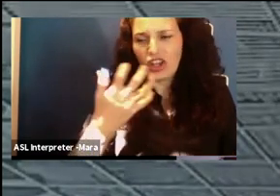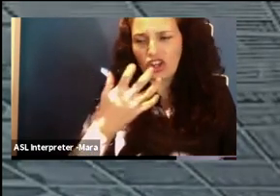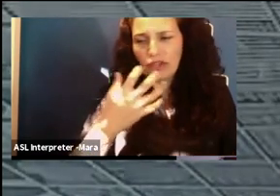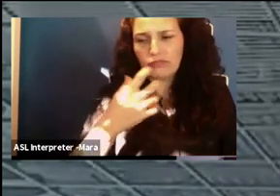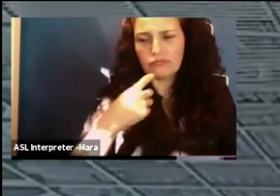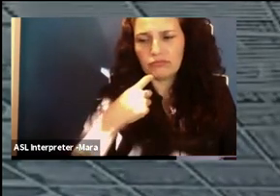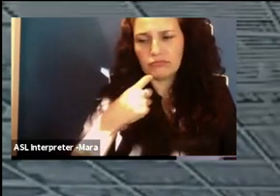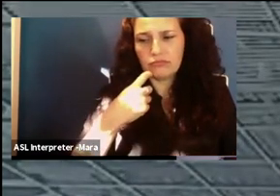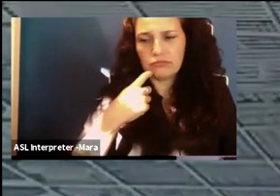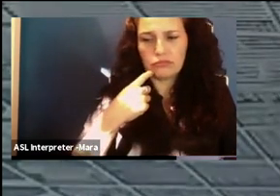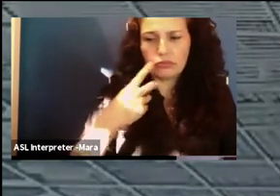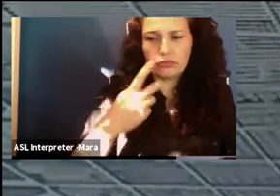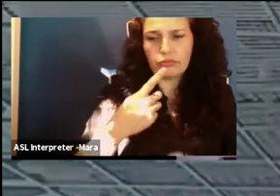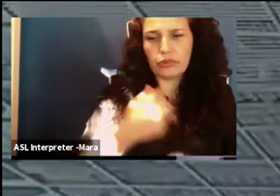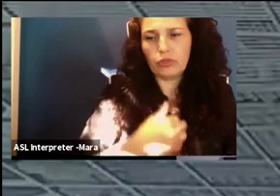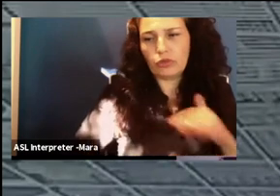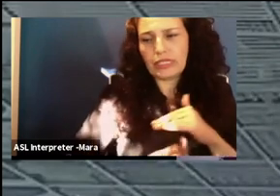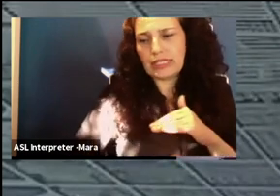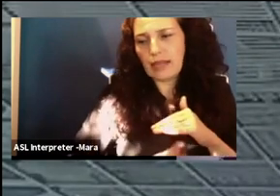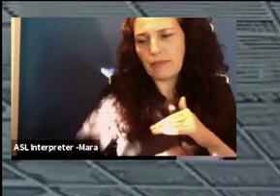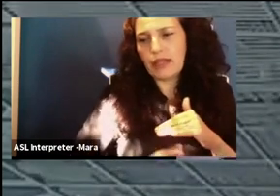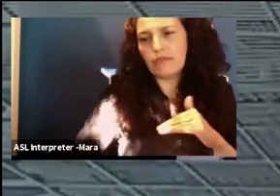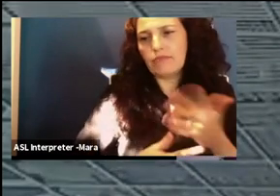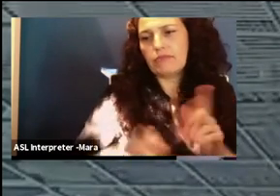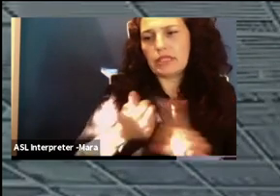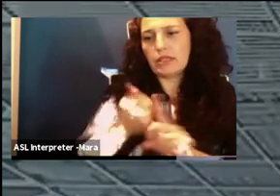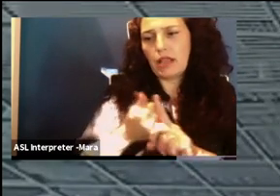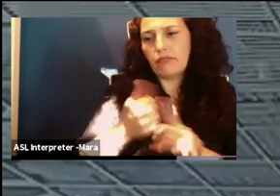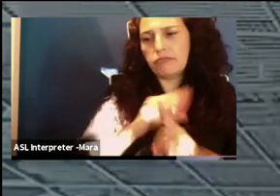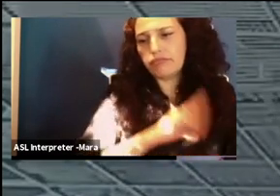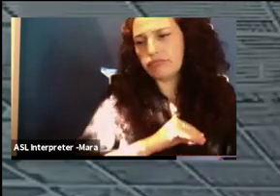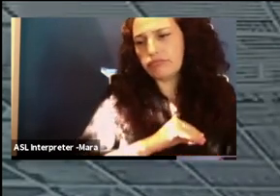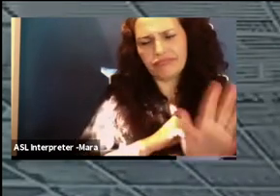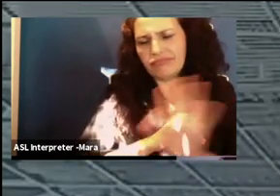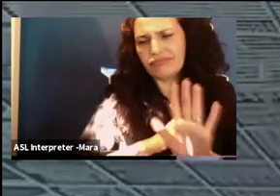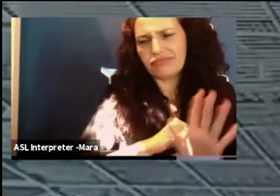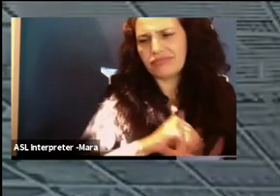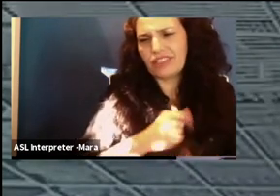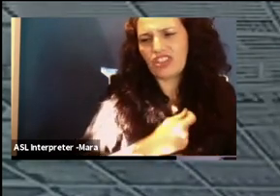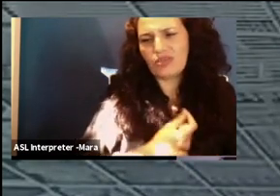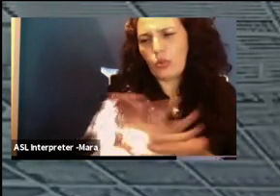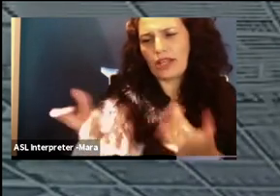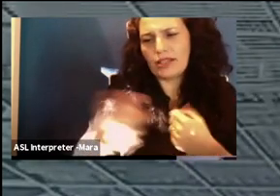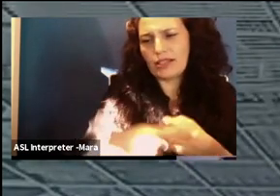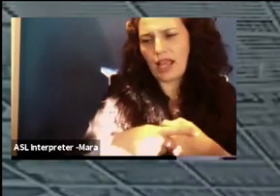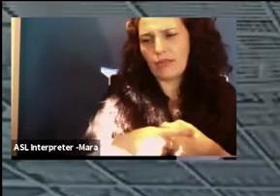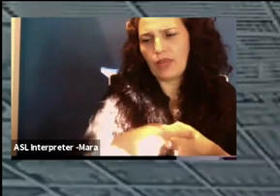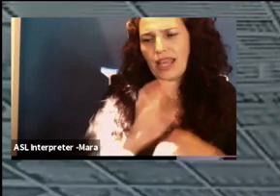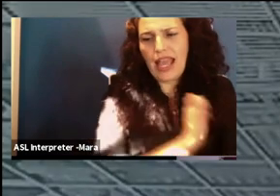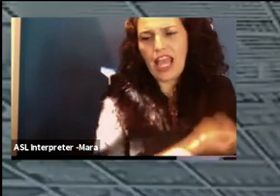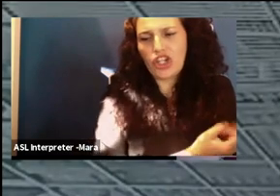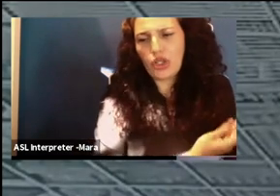-pity are wasteful reactions. They greatly drain one's time. They sap energy, better devoted to